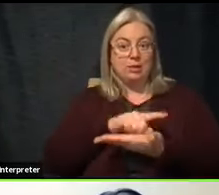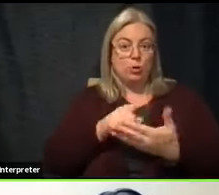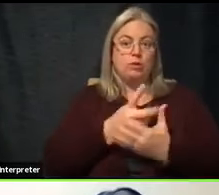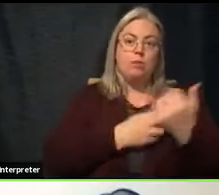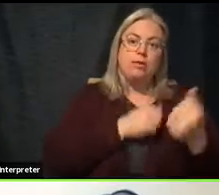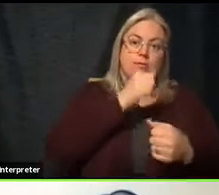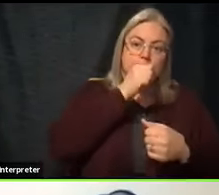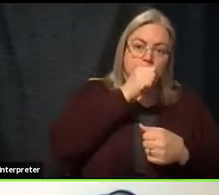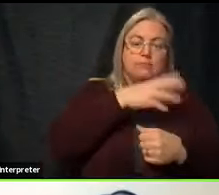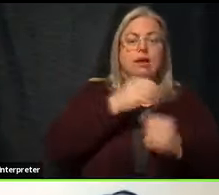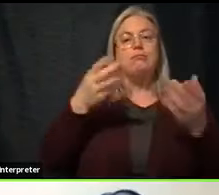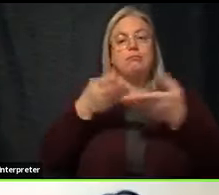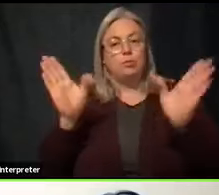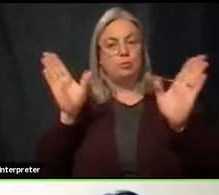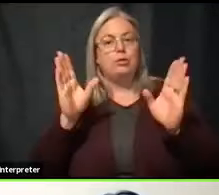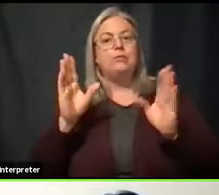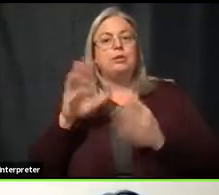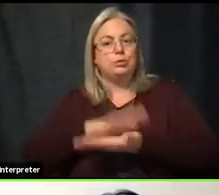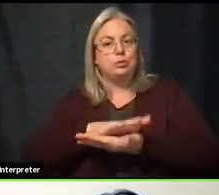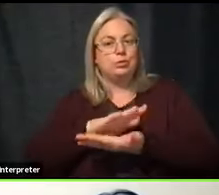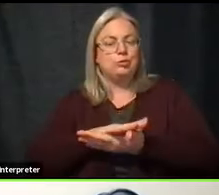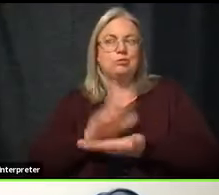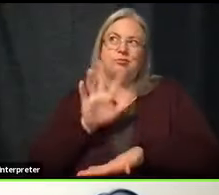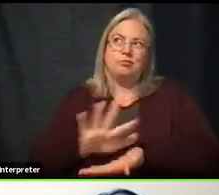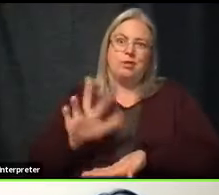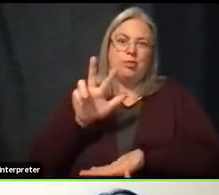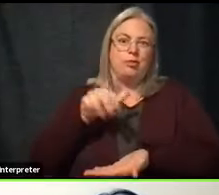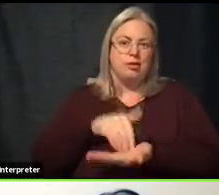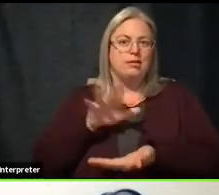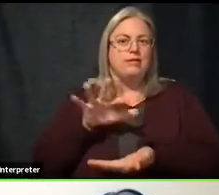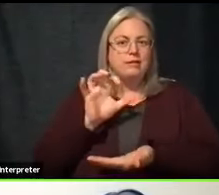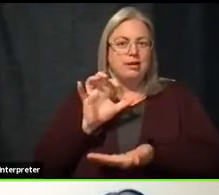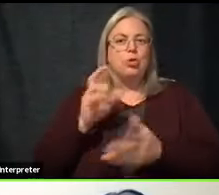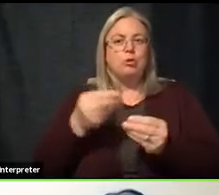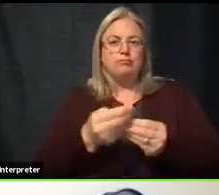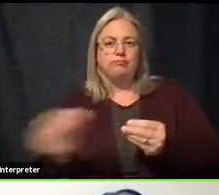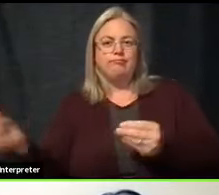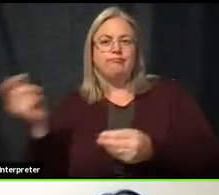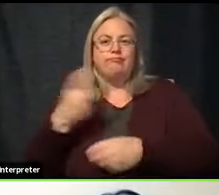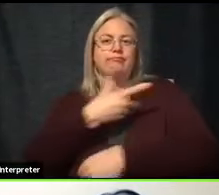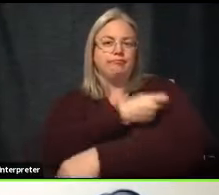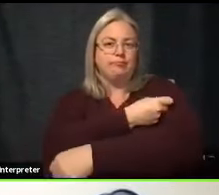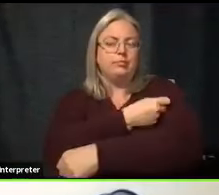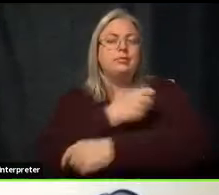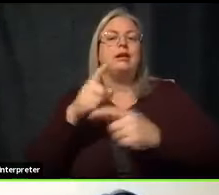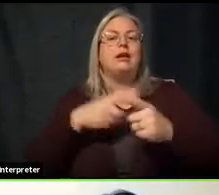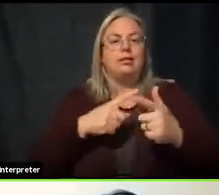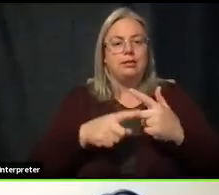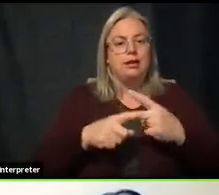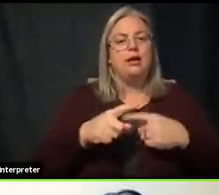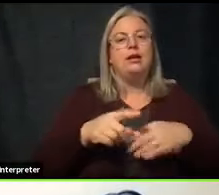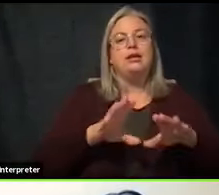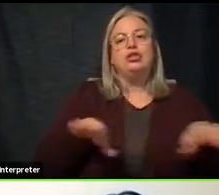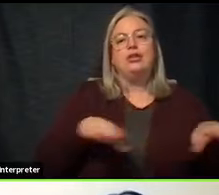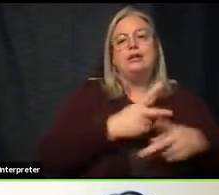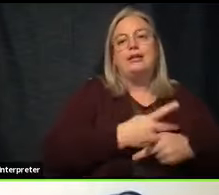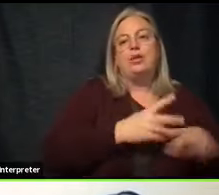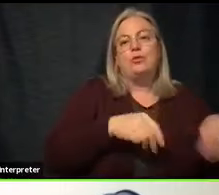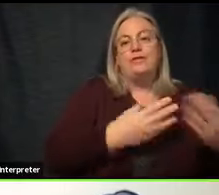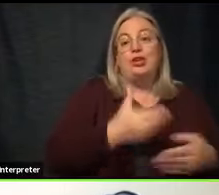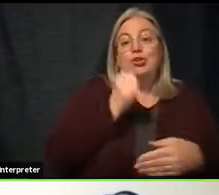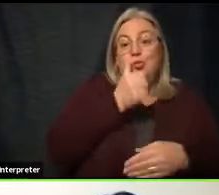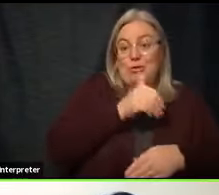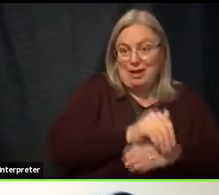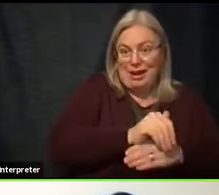parochial schools, which is about 3,500 doses that we'll administer. And then we have a clinic for child care providers tomorrow night,